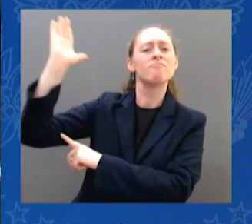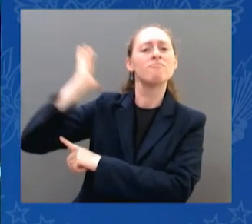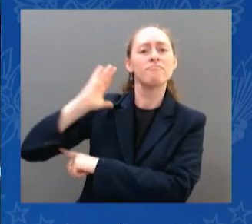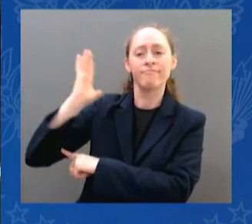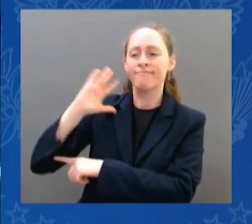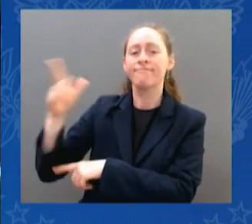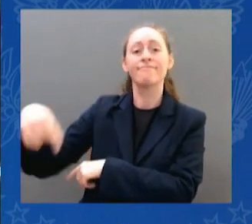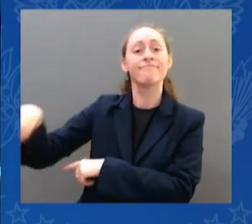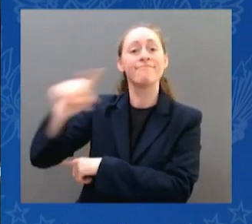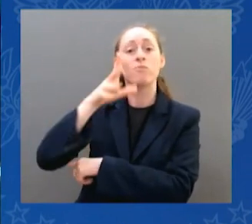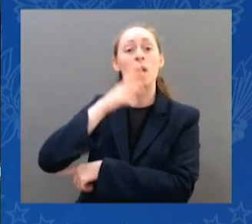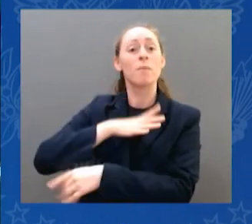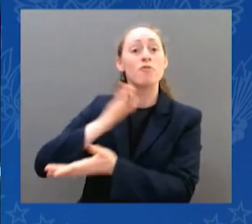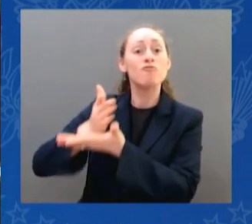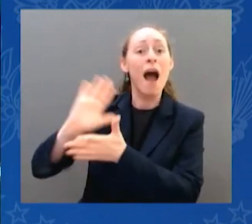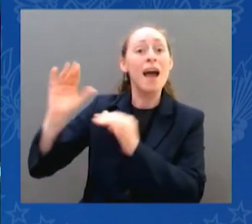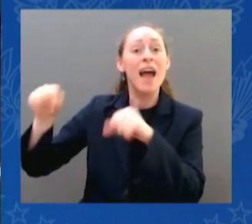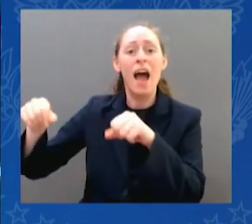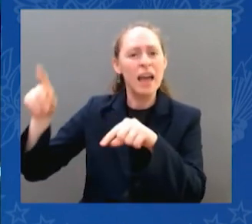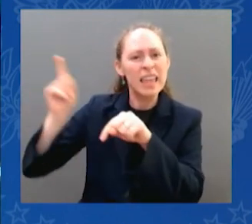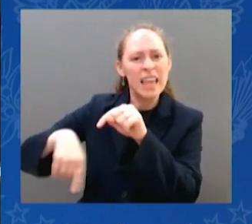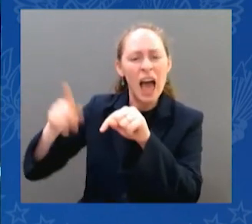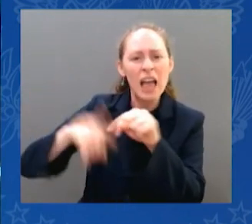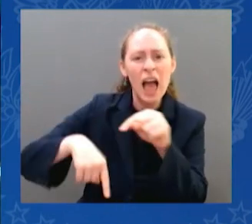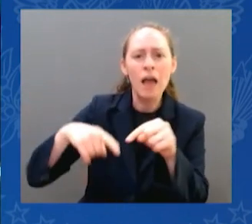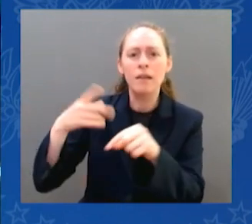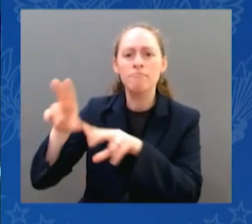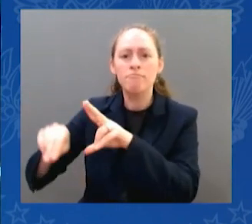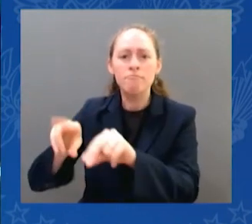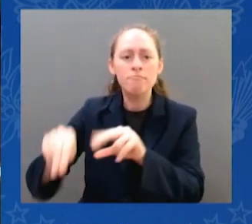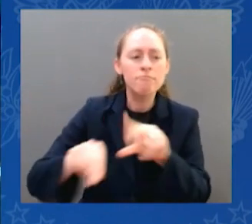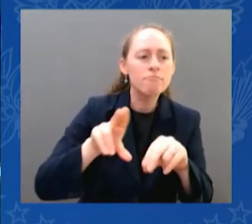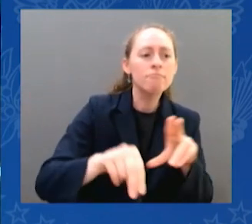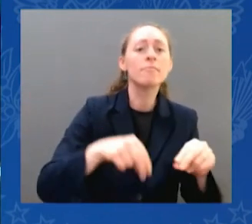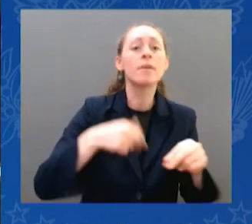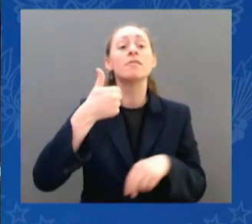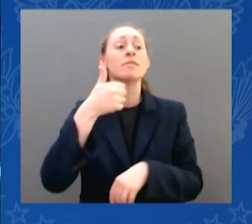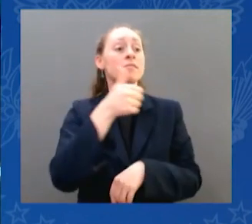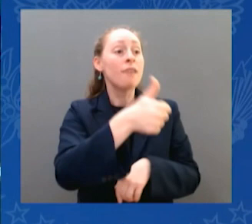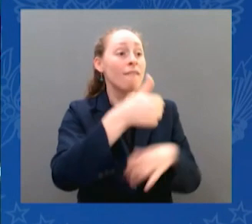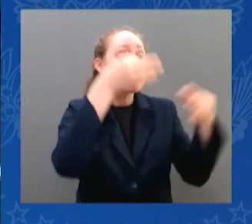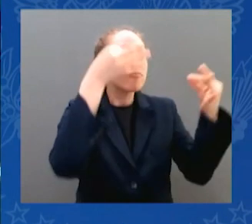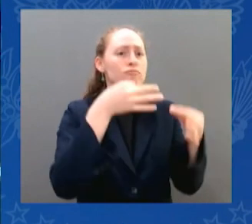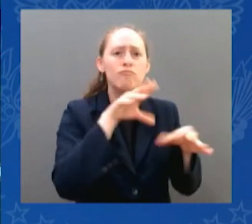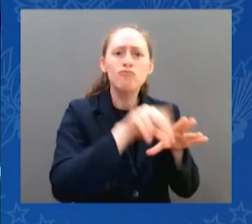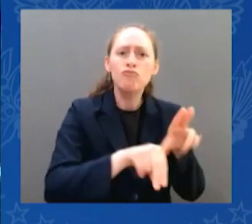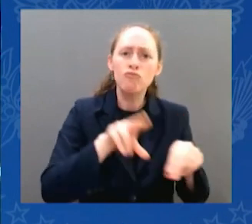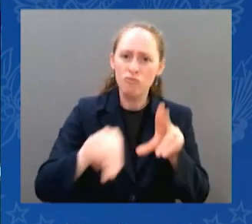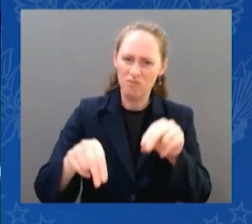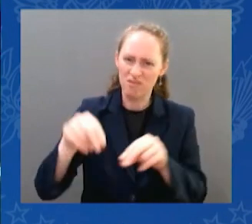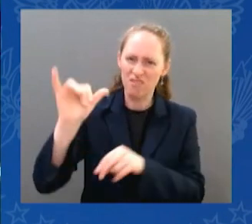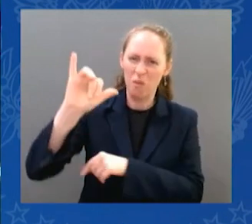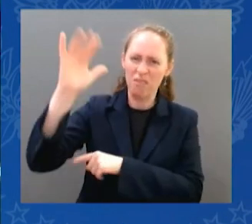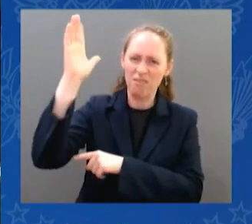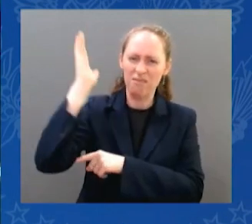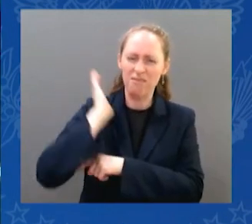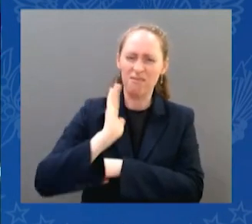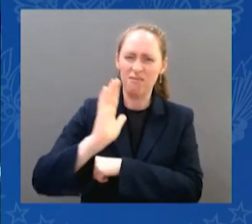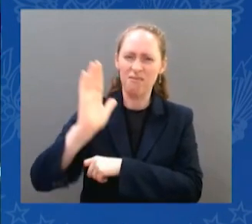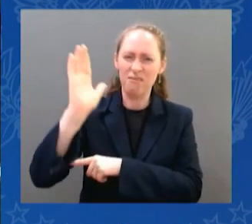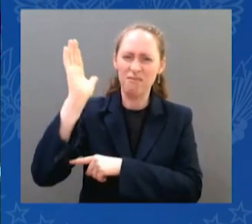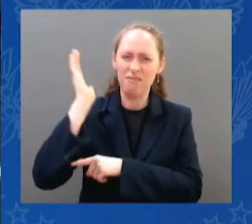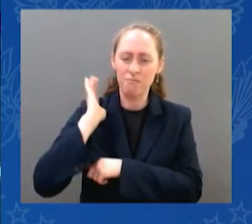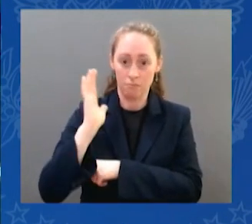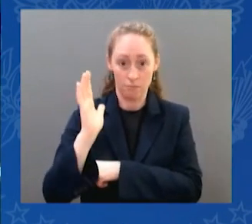on this decision, men as well. But as I've said last week, this is not over.